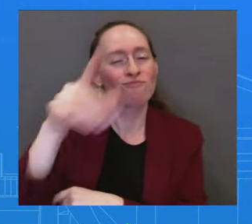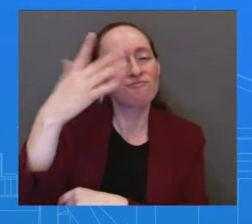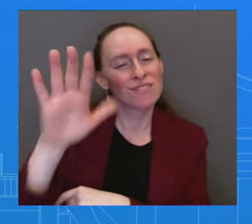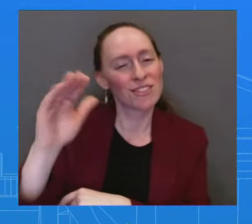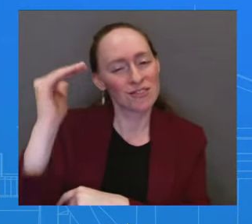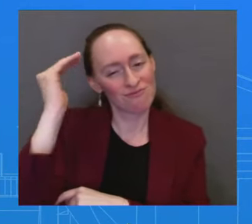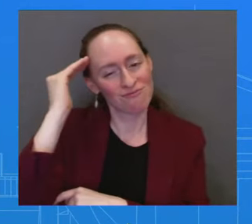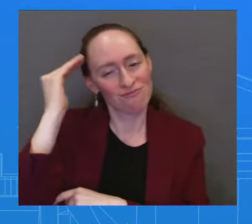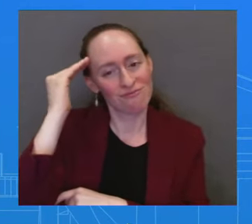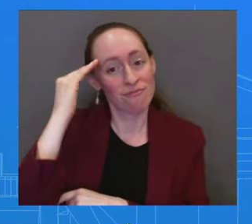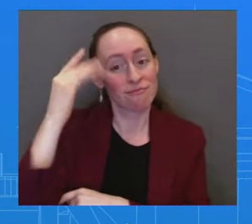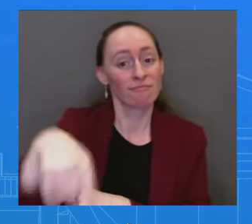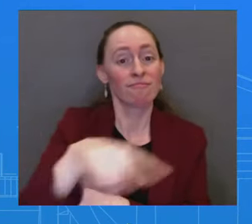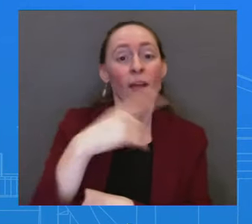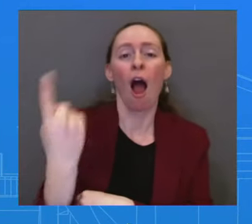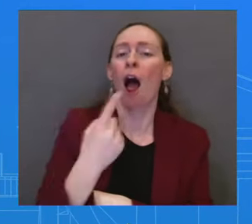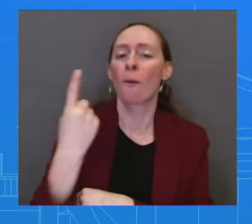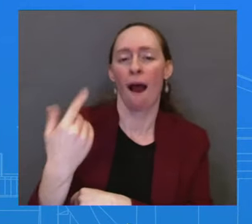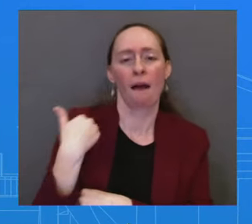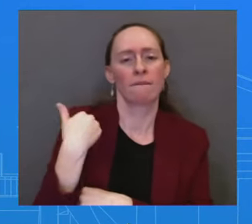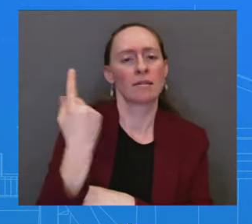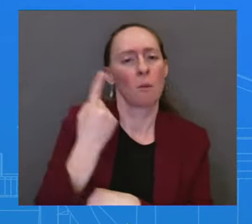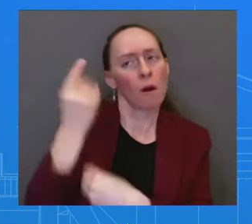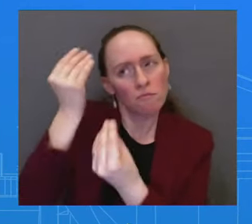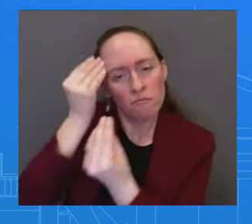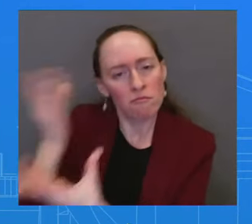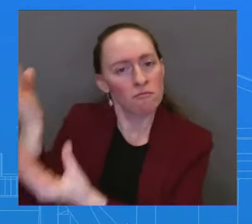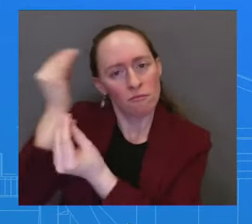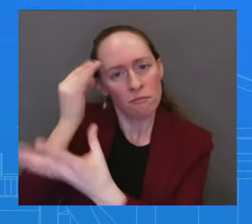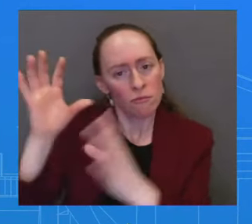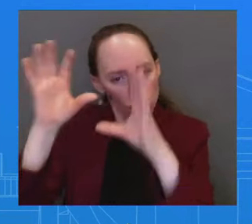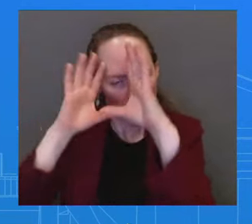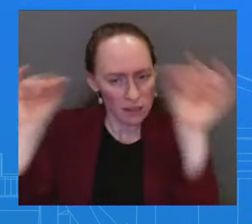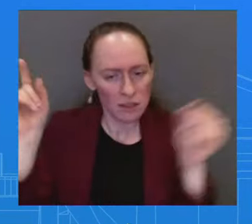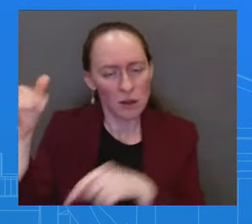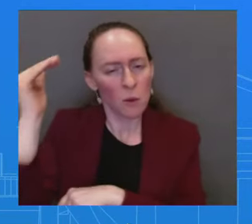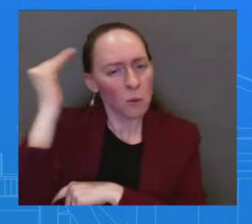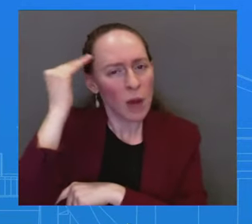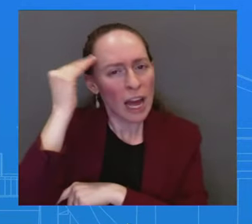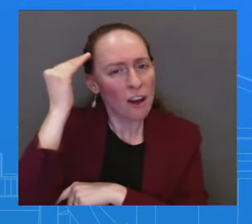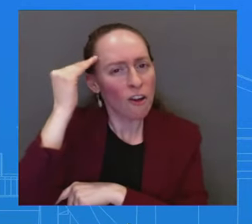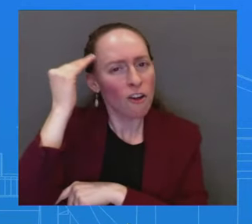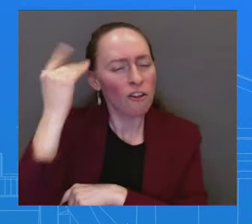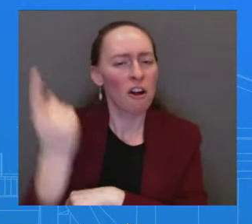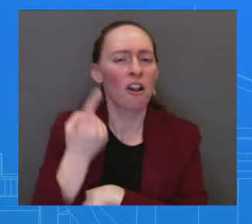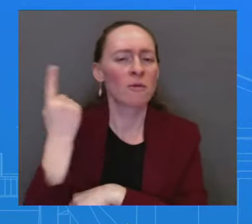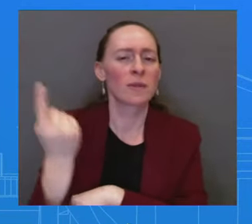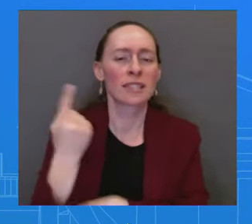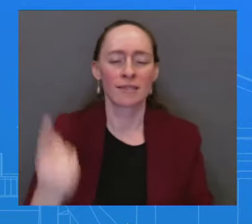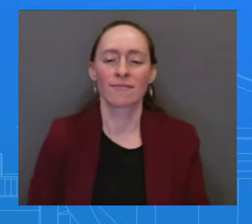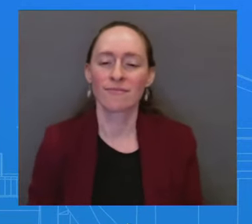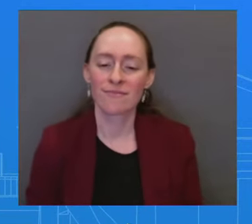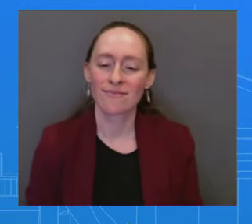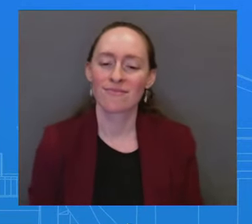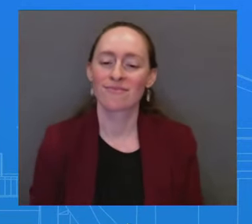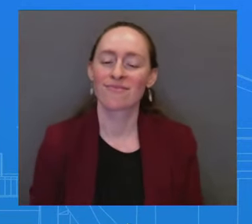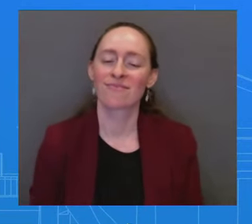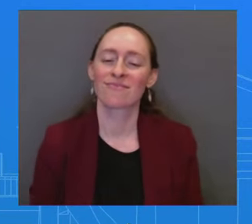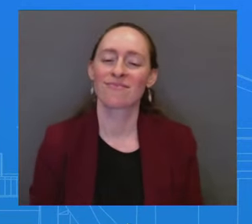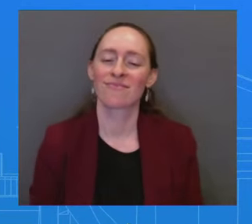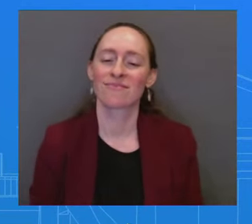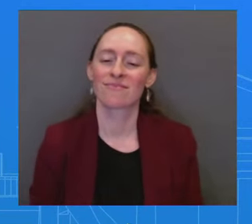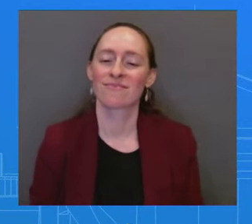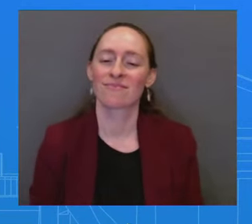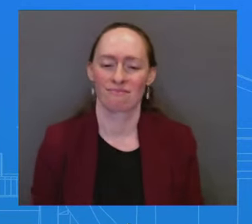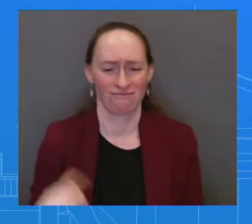part of these negotiations and close, obviously, in close contacts with members in the Senate. And they've been doing this for months now, for months. So,